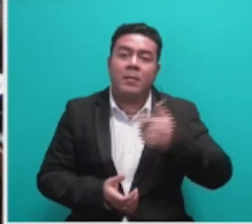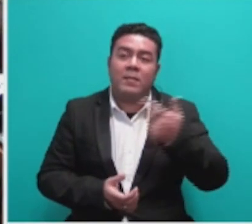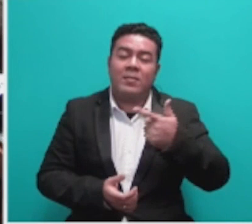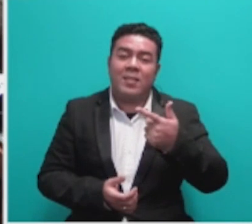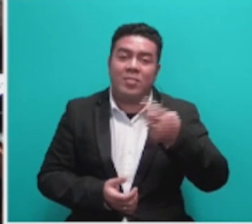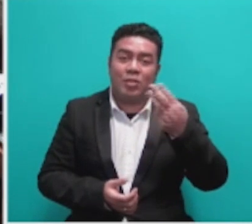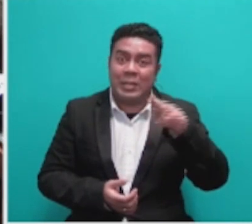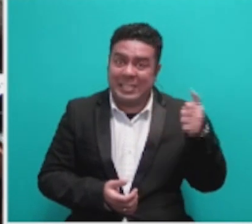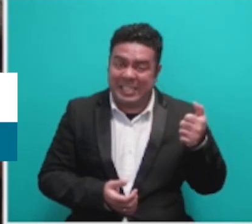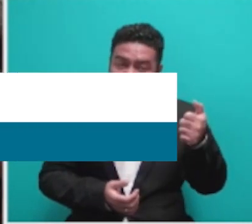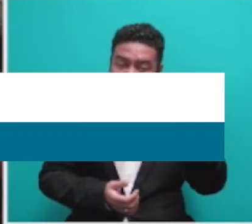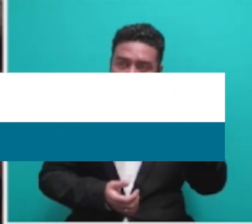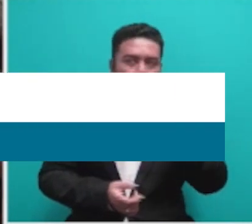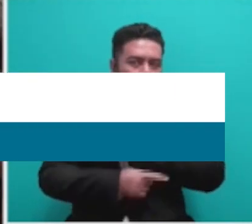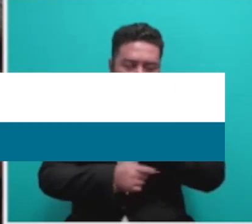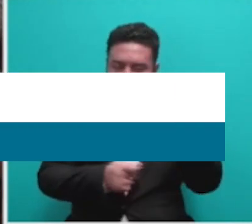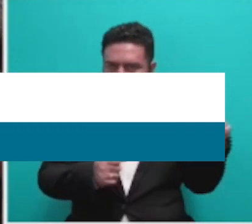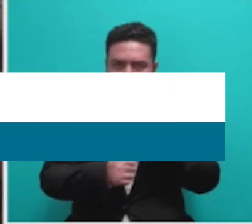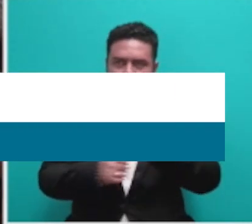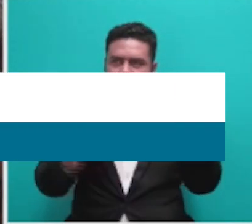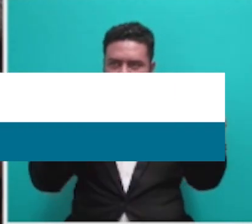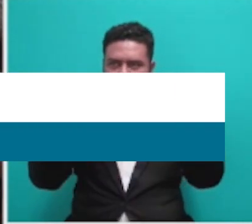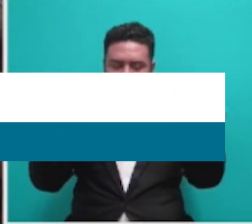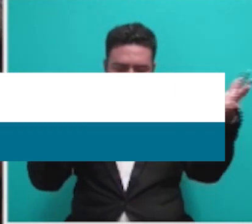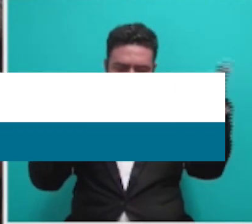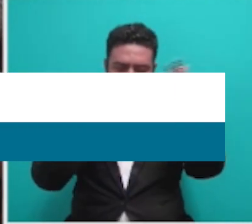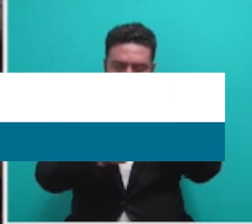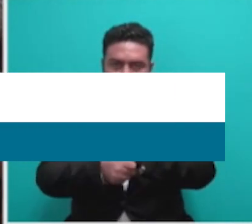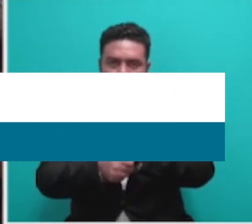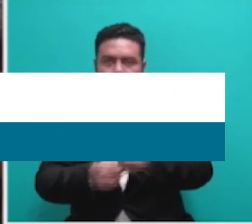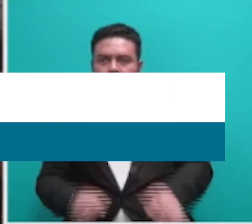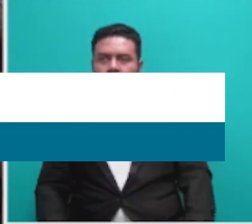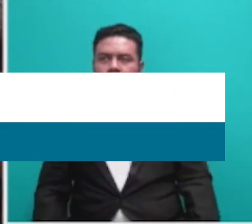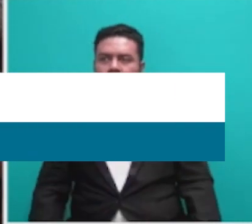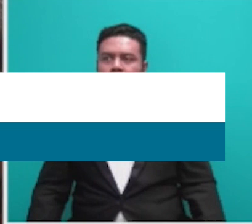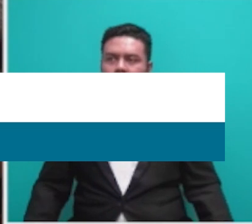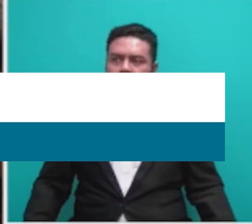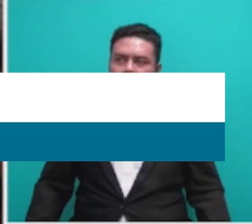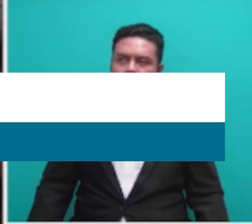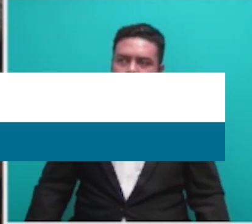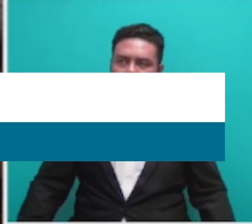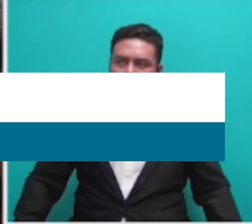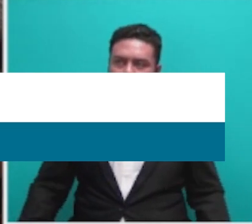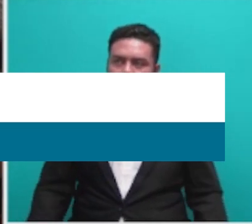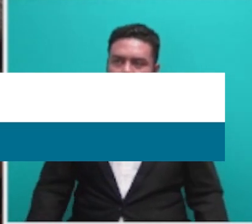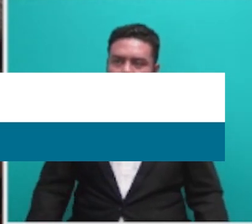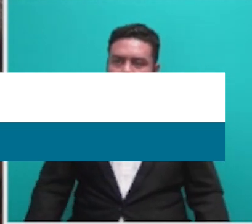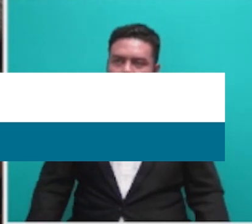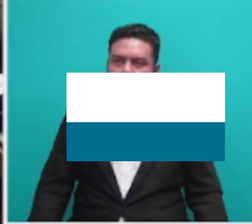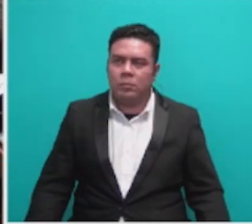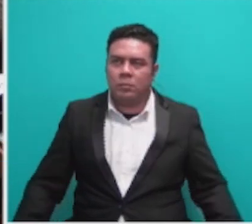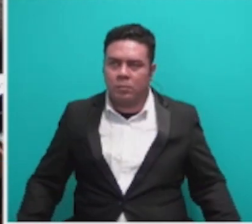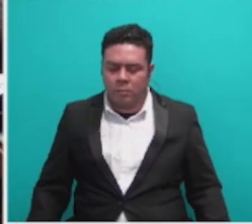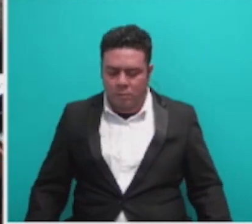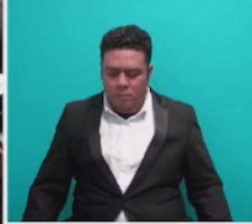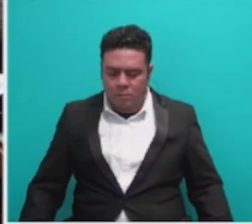we should be finishing everything on the debate on this particular motion. So that will be one hour